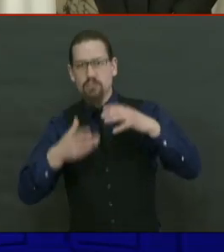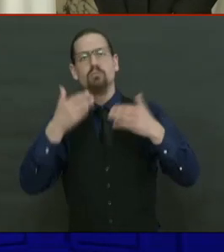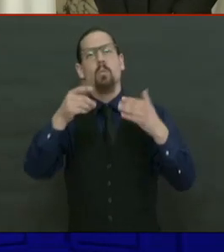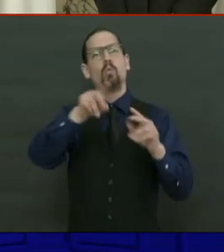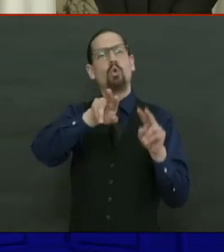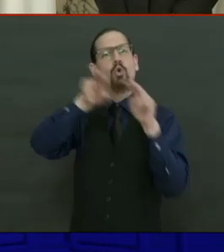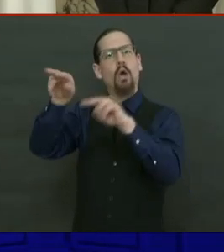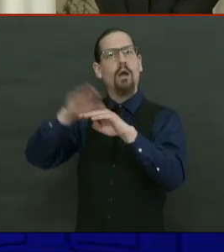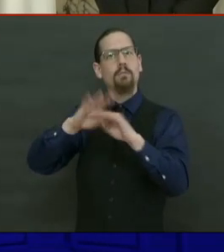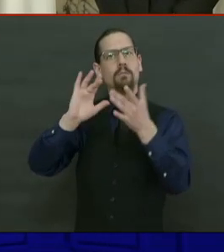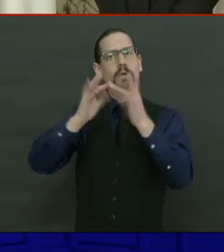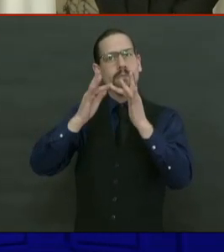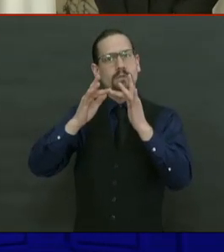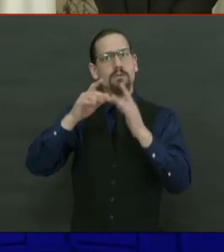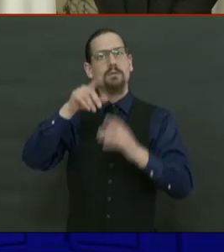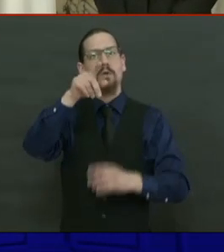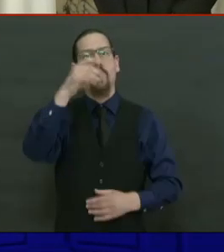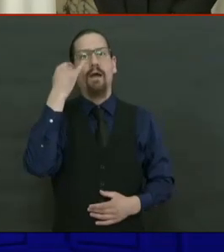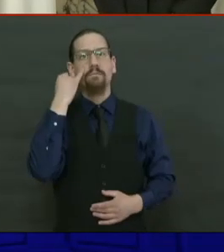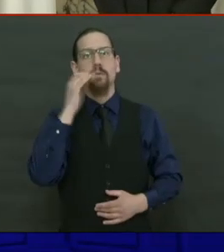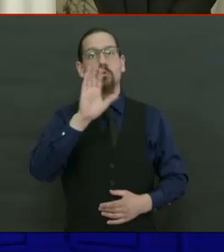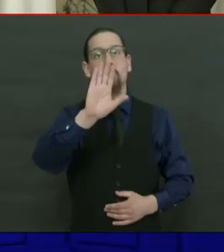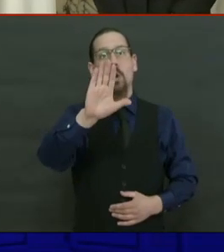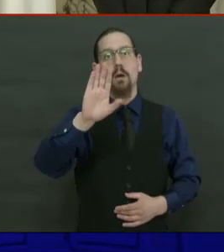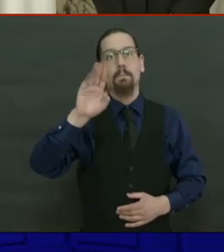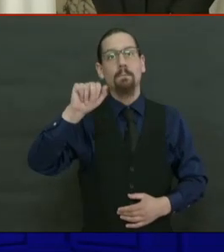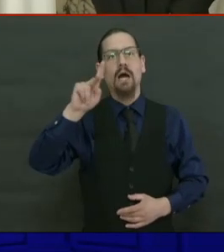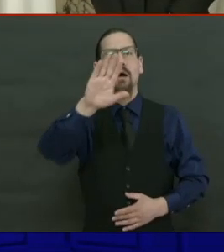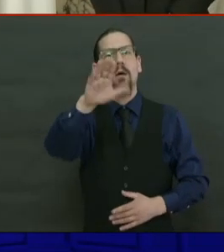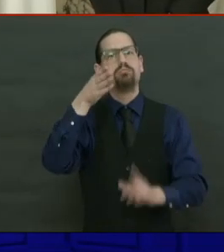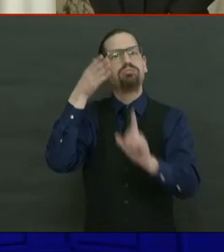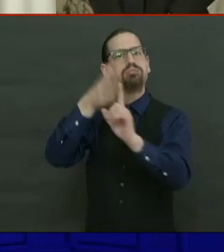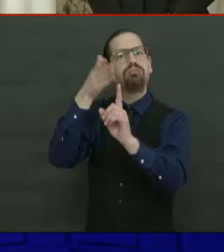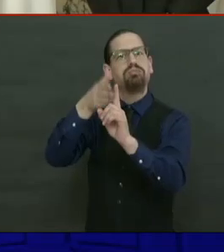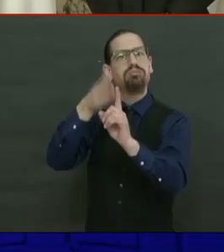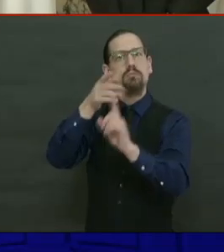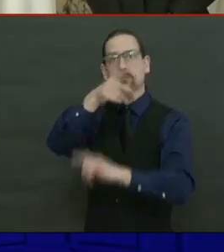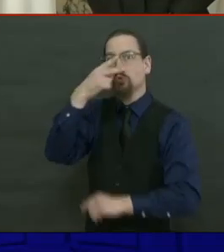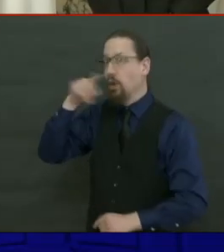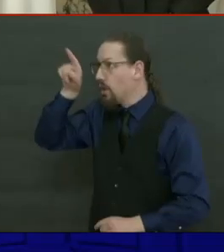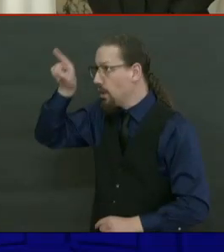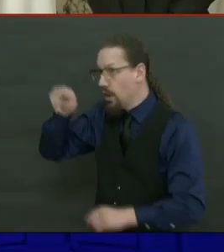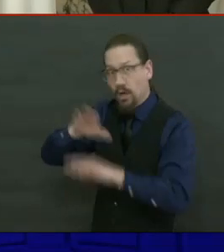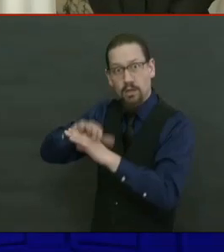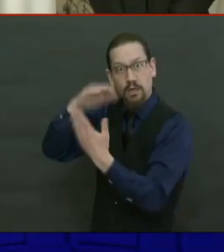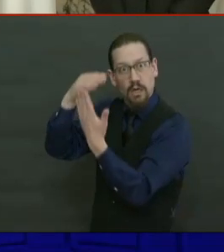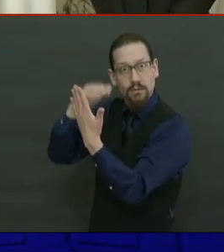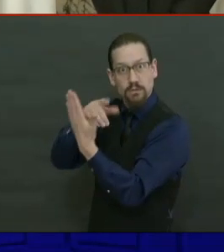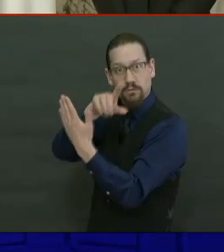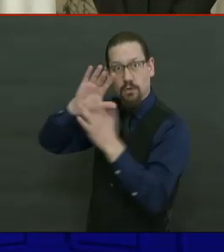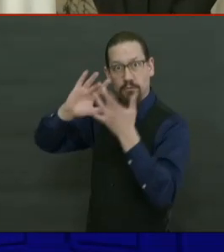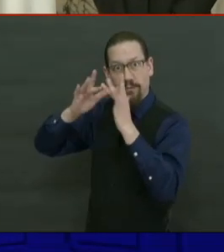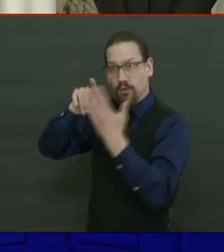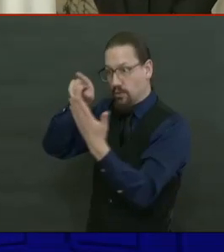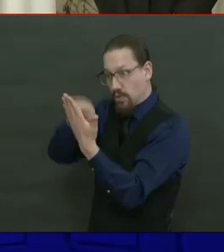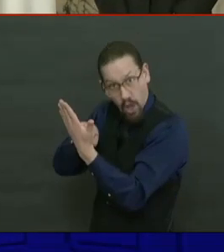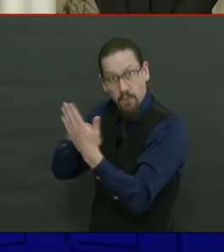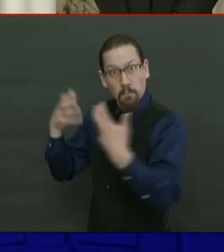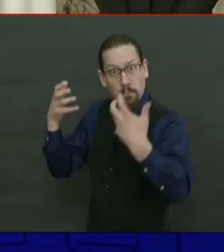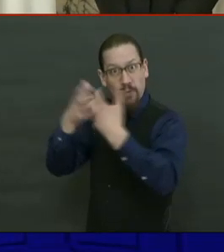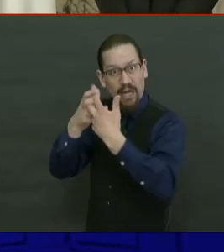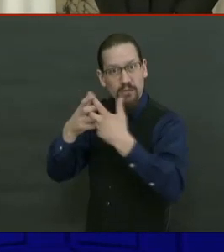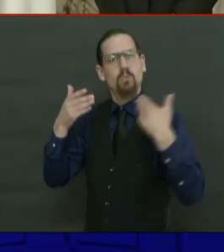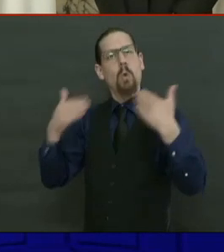there because there's some good relief on the way. That initiative, which is collaborative, that's not due to my